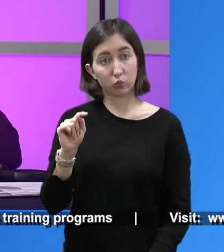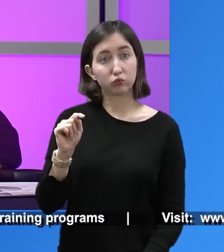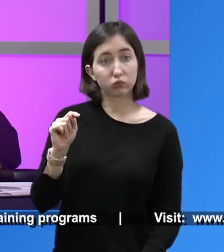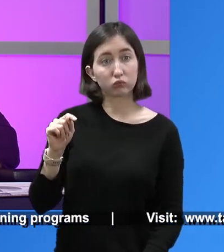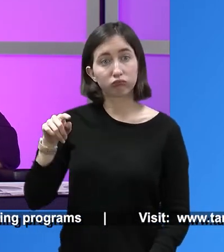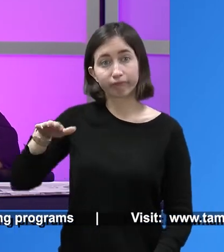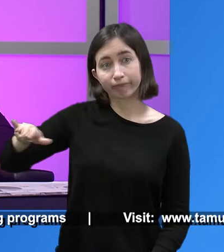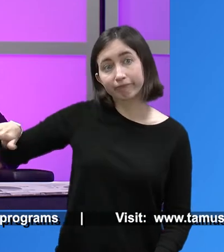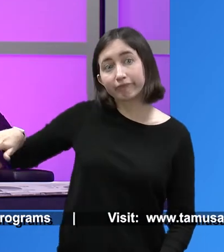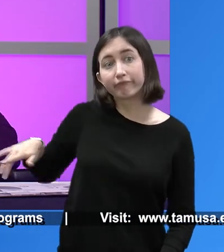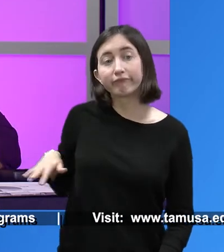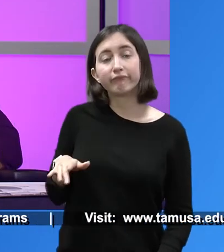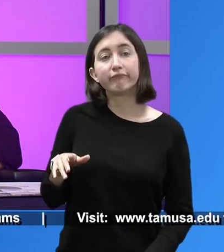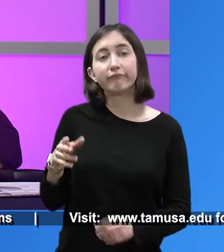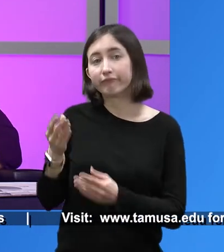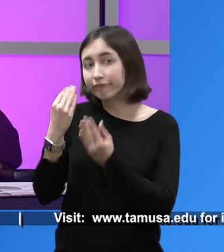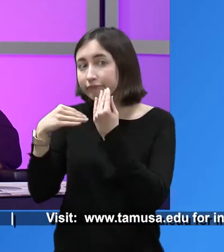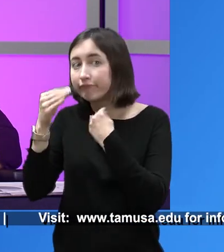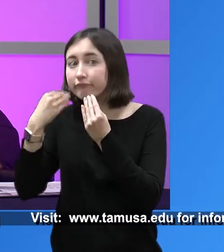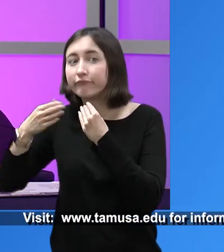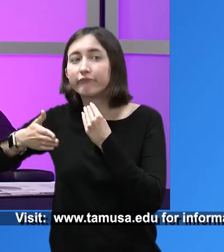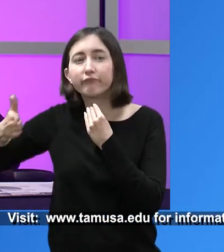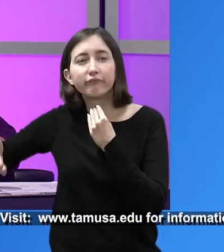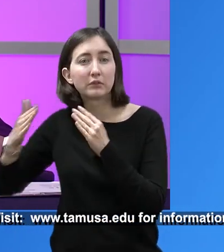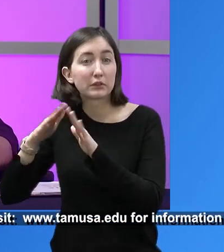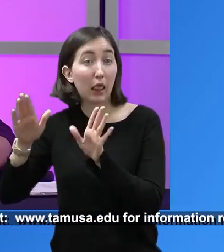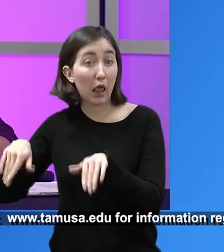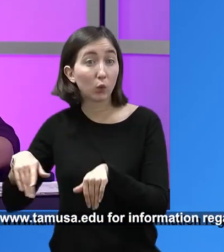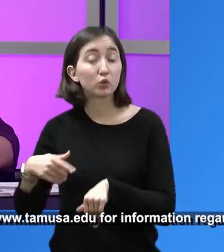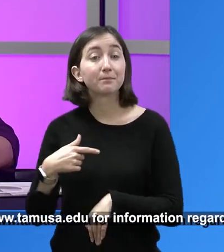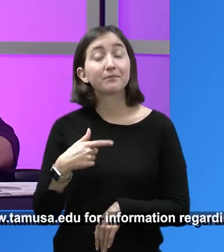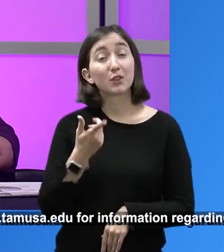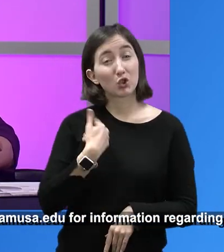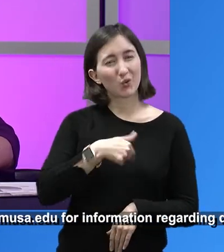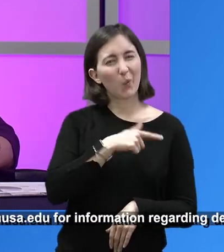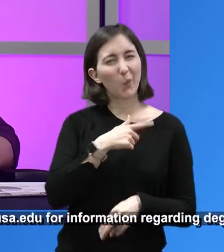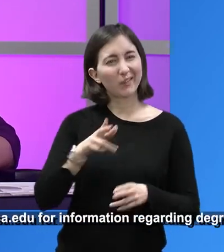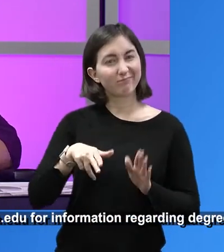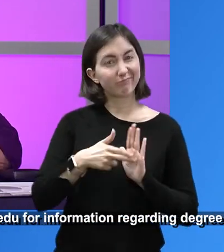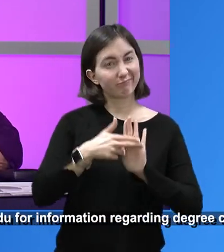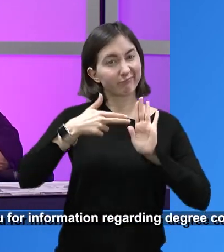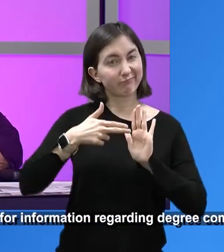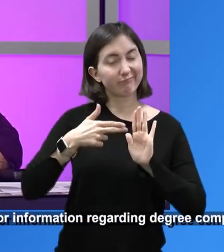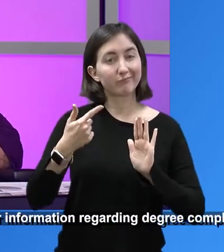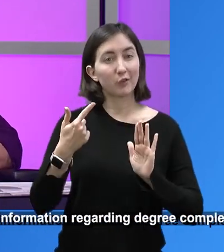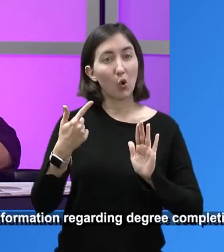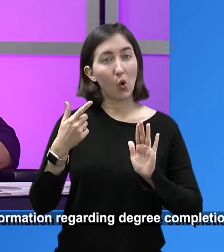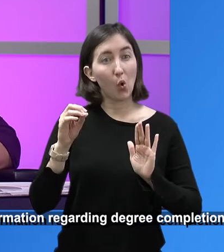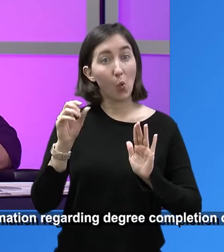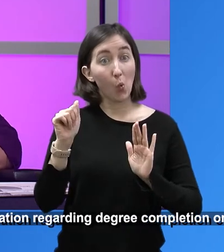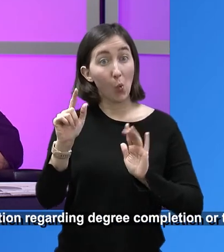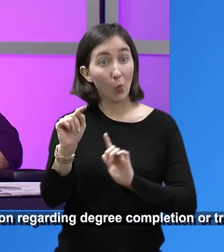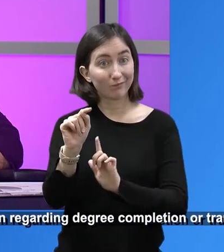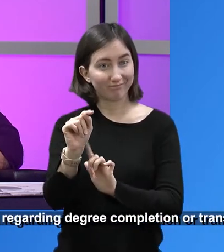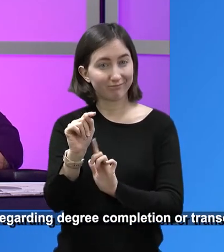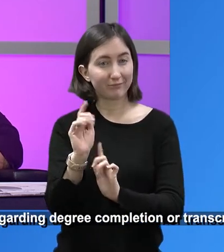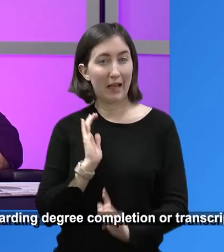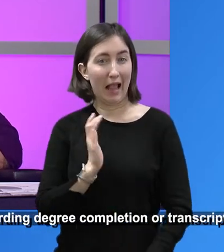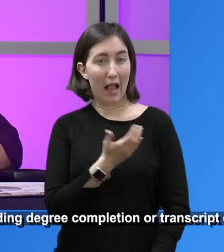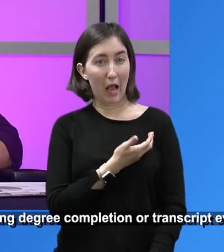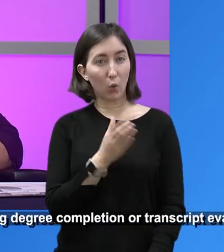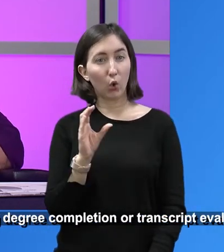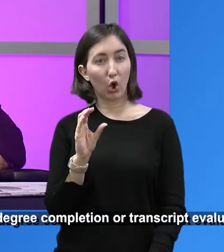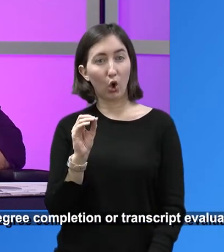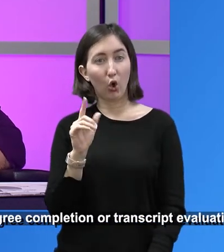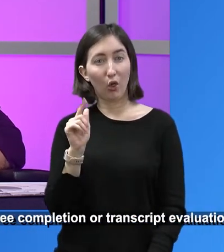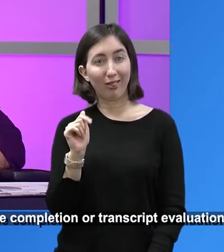along the side of her house. So we took goats as the collateral. And I went to go visit her a few